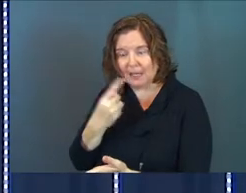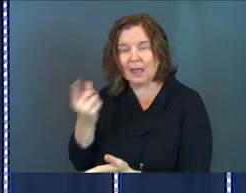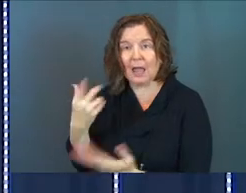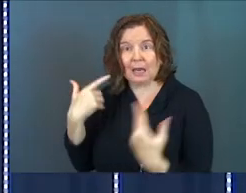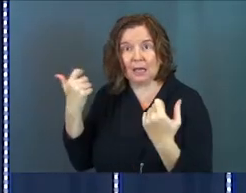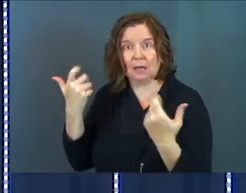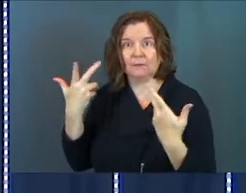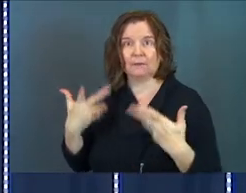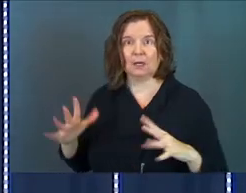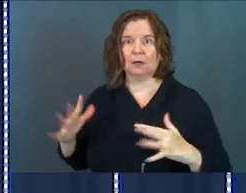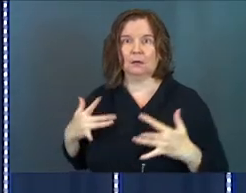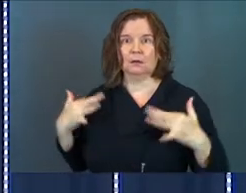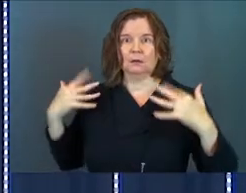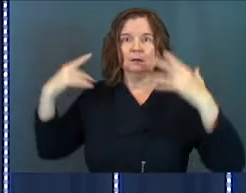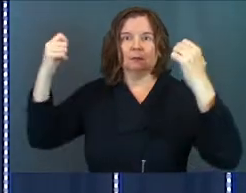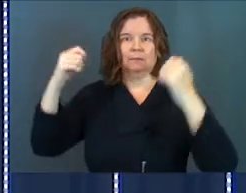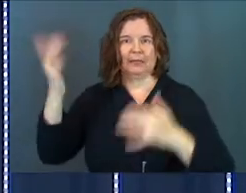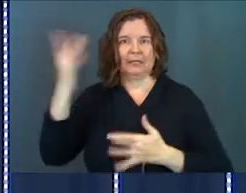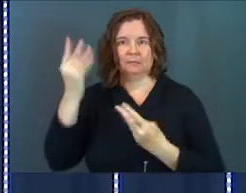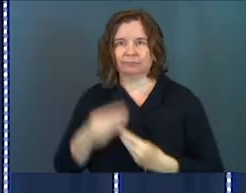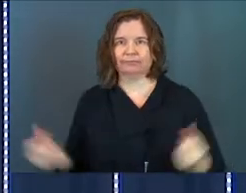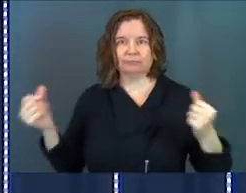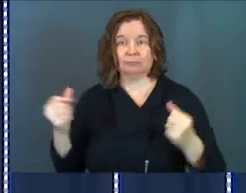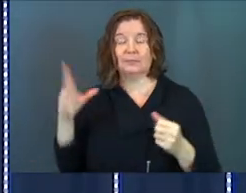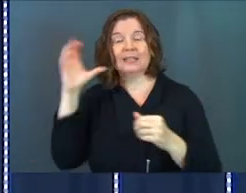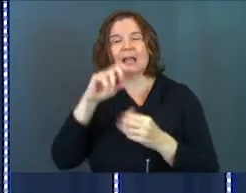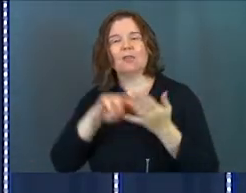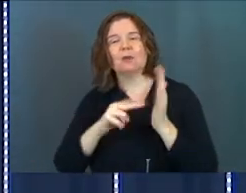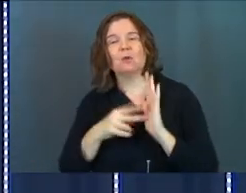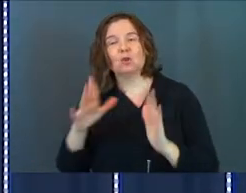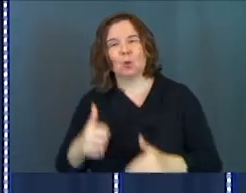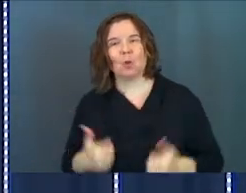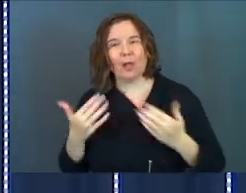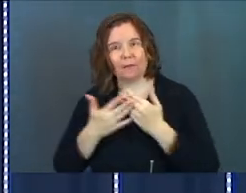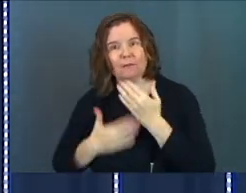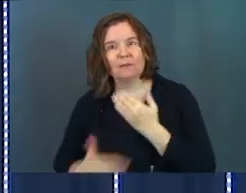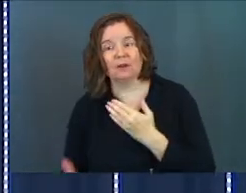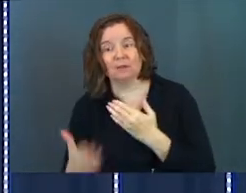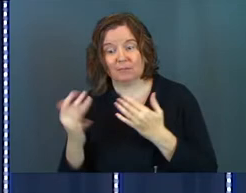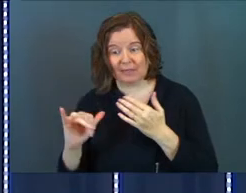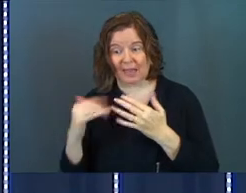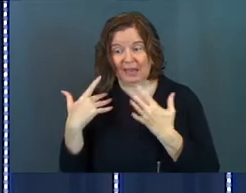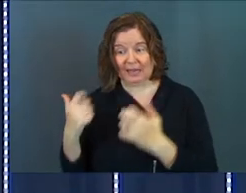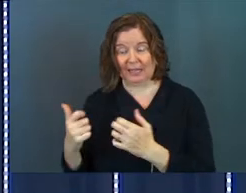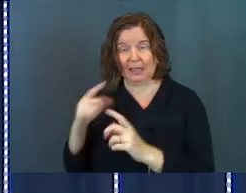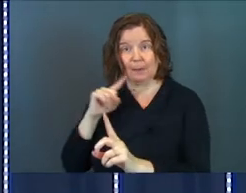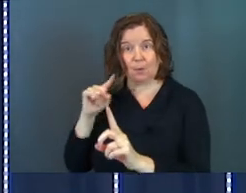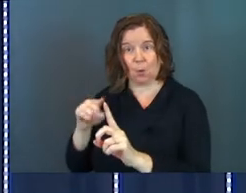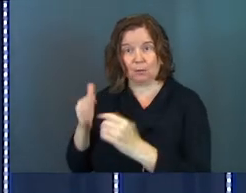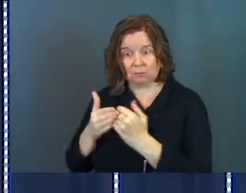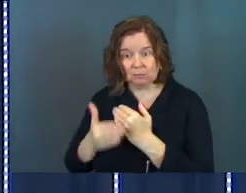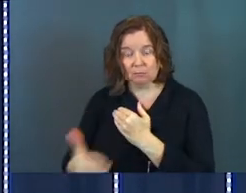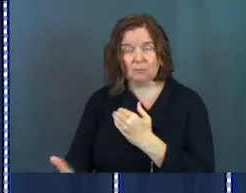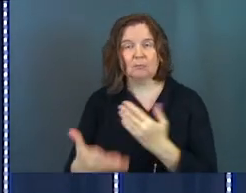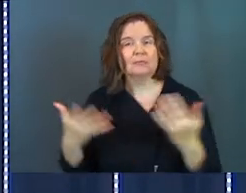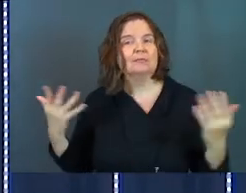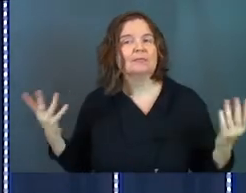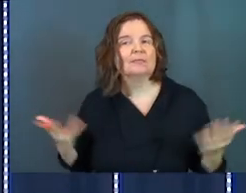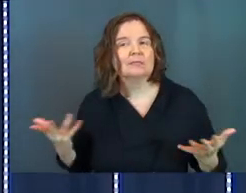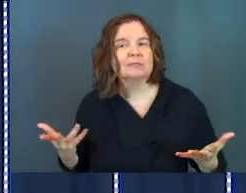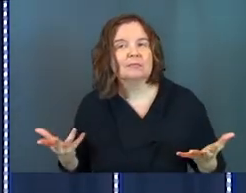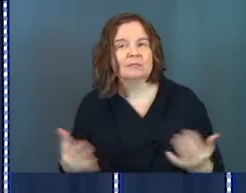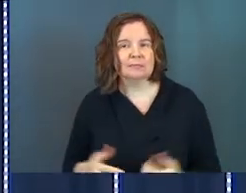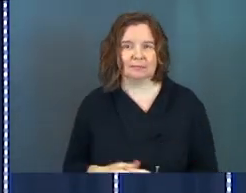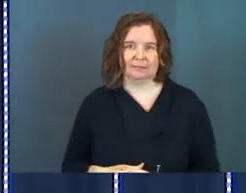and it healed you of the disease. Guess what the purpose of your life would be from that healing point for the rest of your life